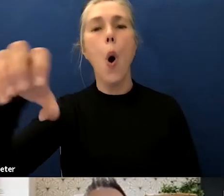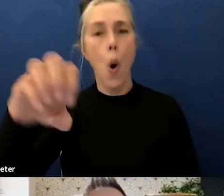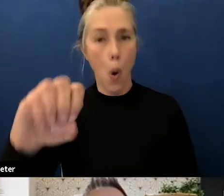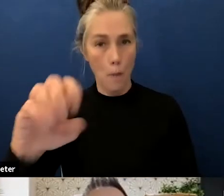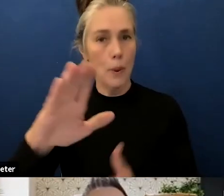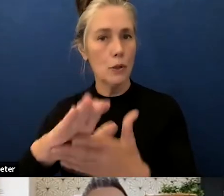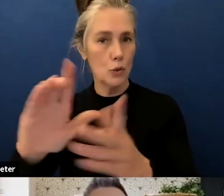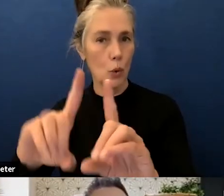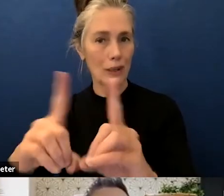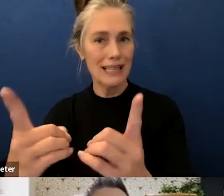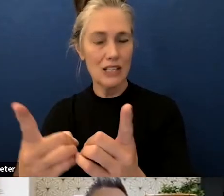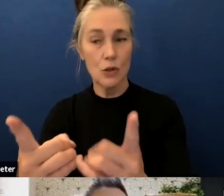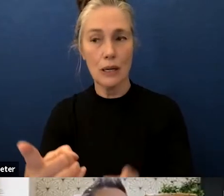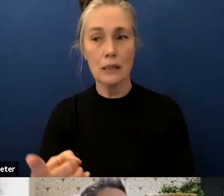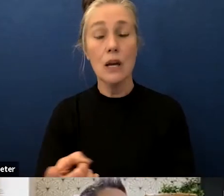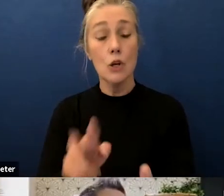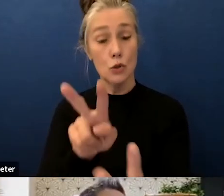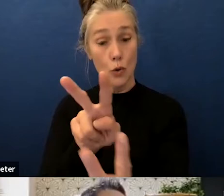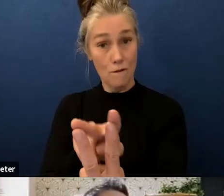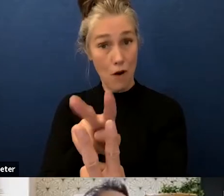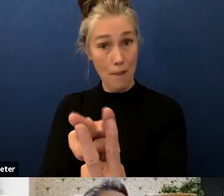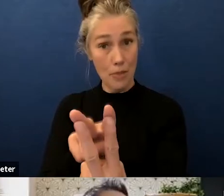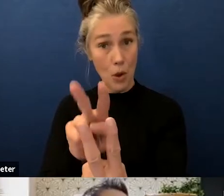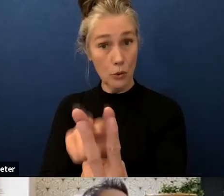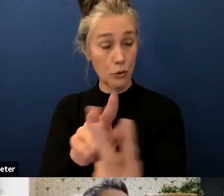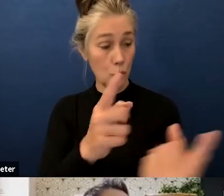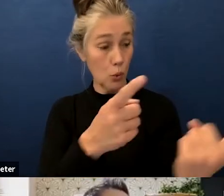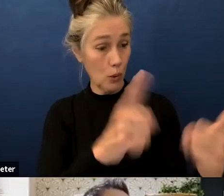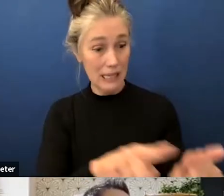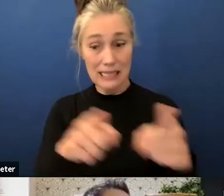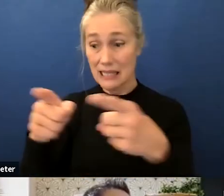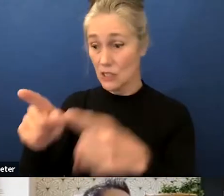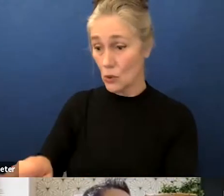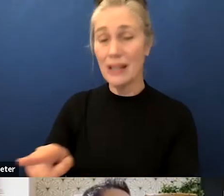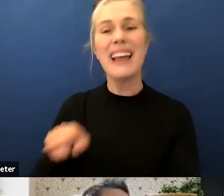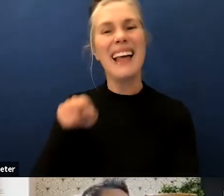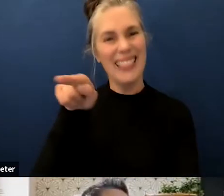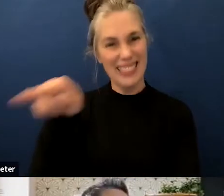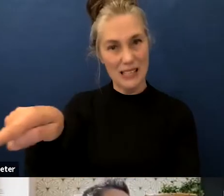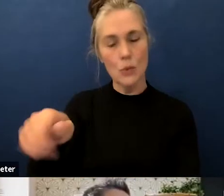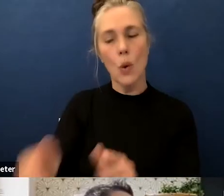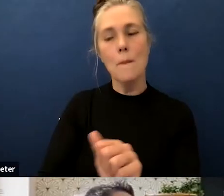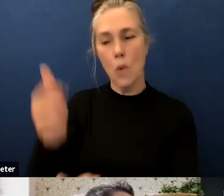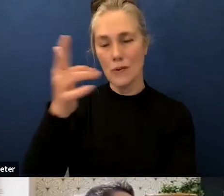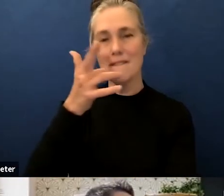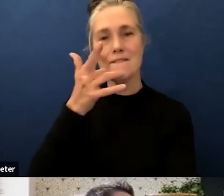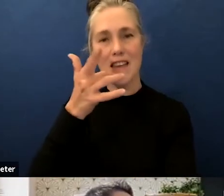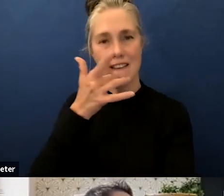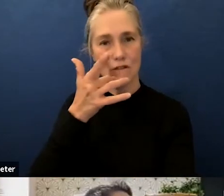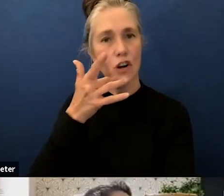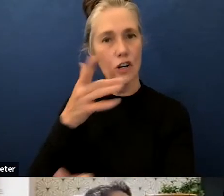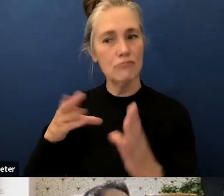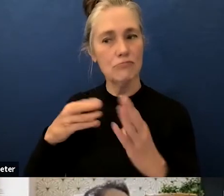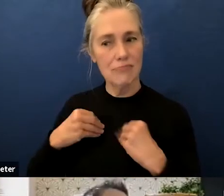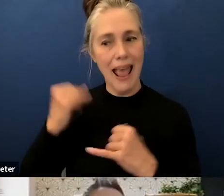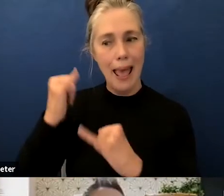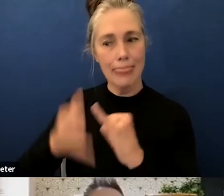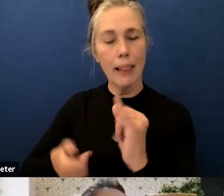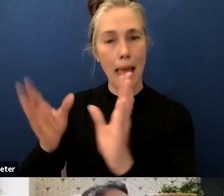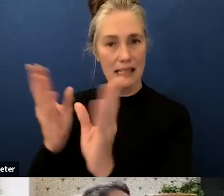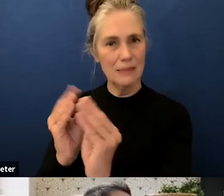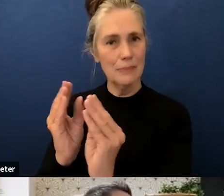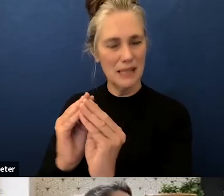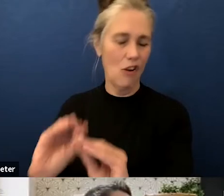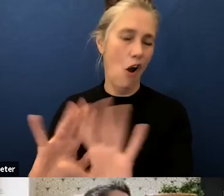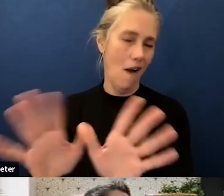scenarios this was the one that was favored at our last community meeting for those reasons if you go to the next slide